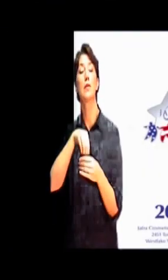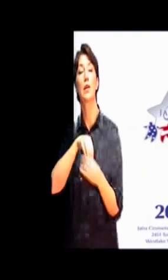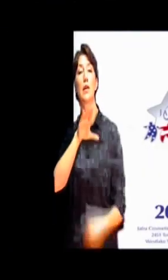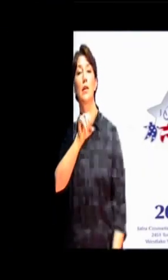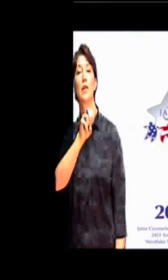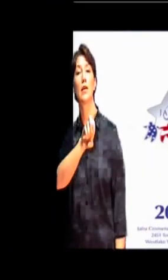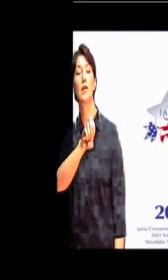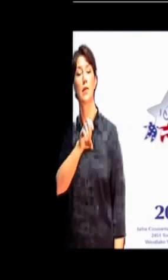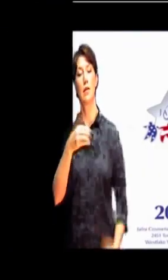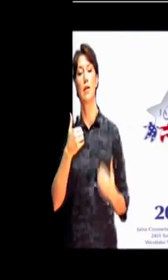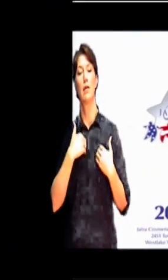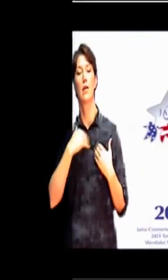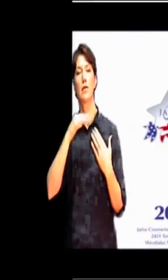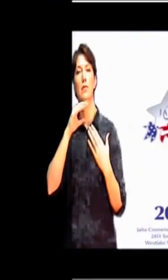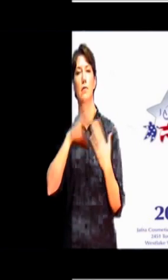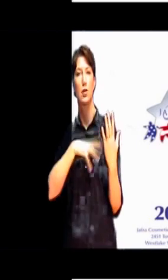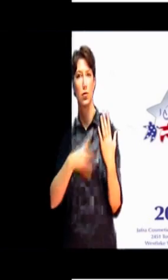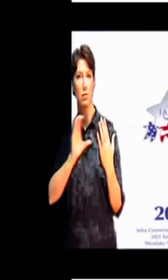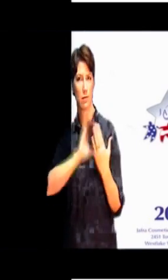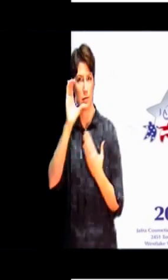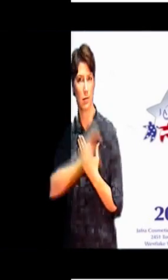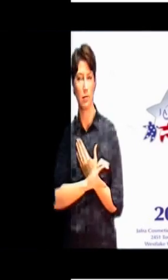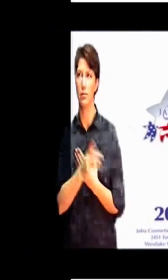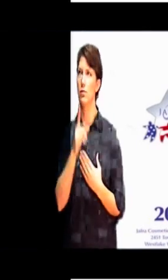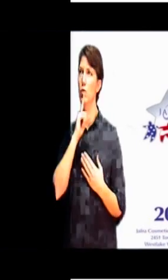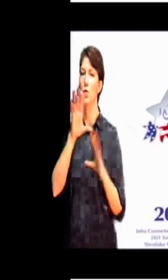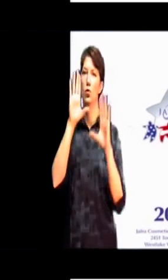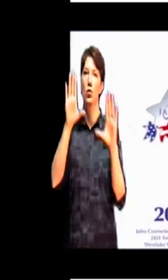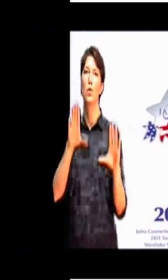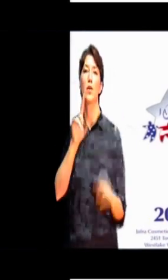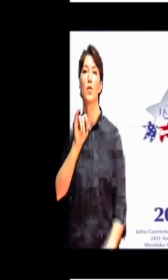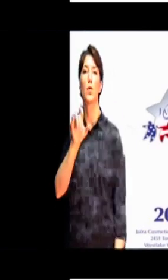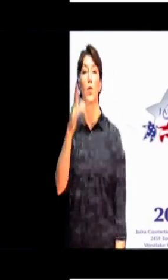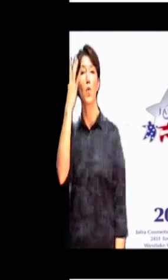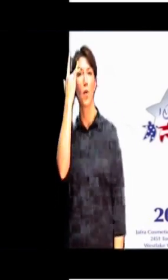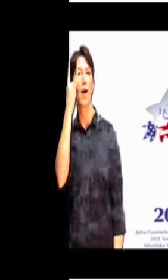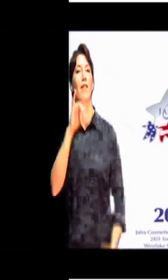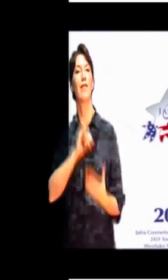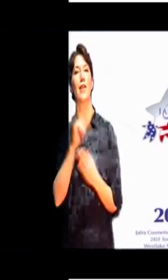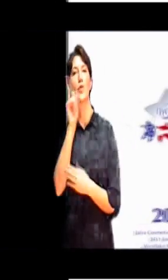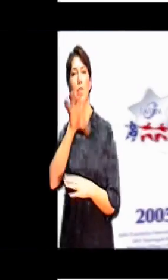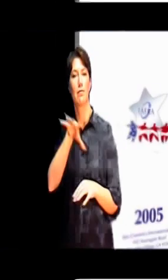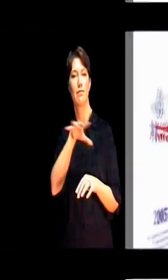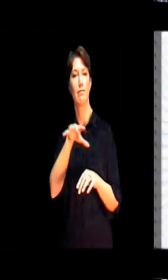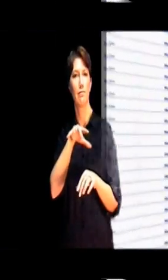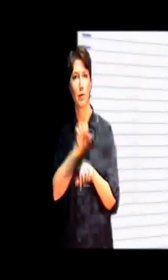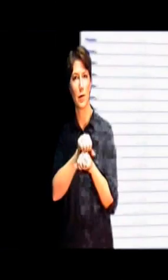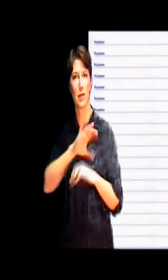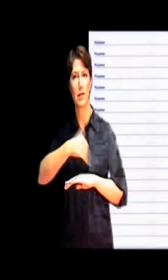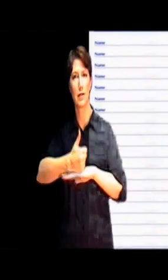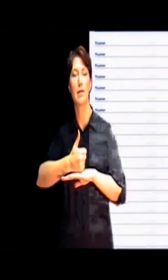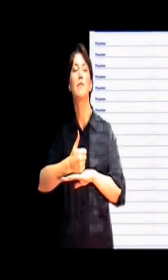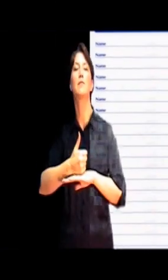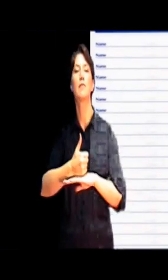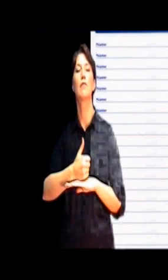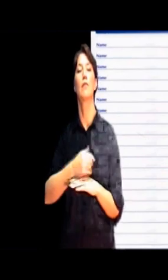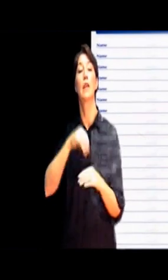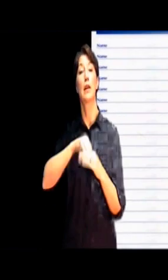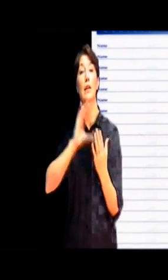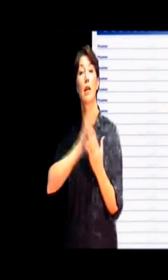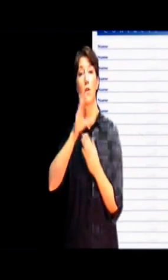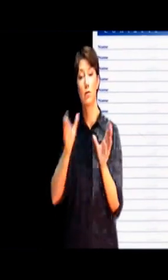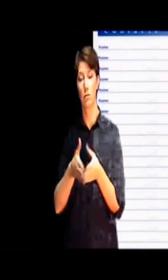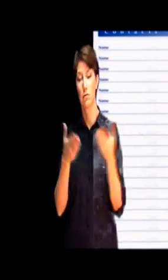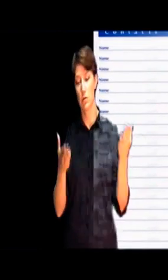is your consultant scheduling calendar. This is a very valuable tool because this is where you'll schedule your business. And in the back of your calendar,